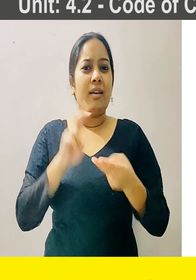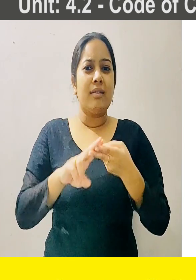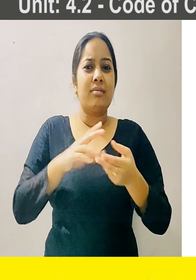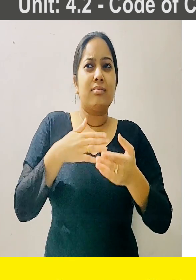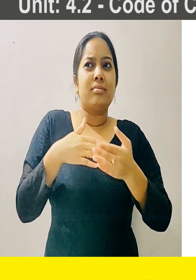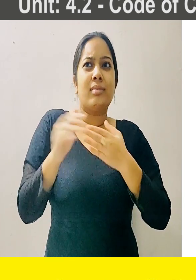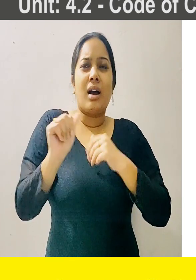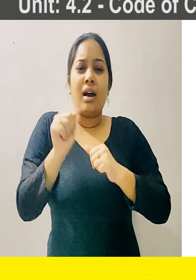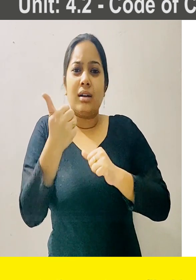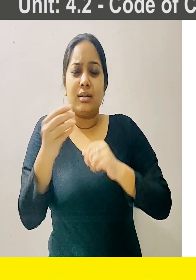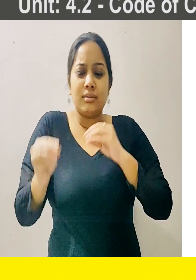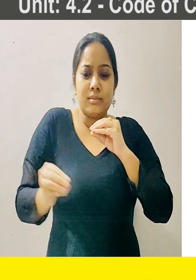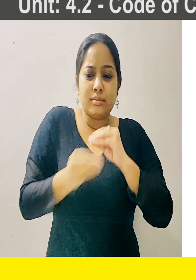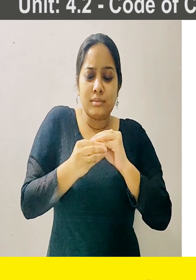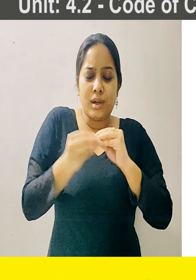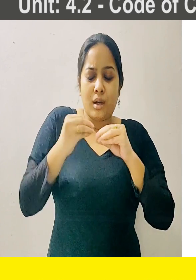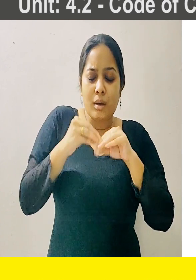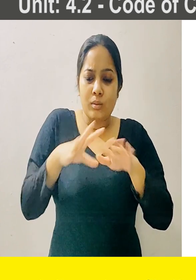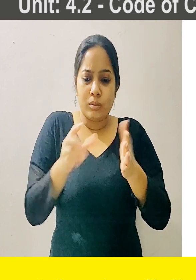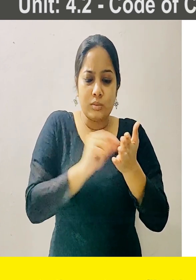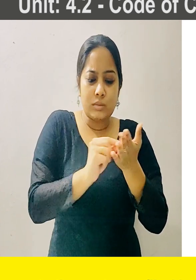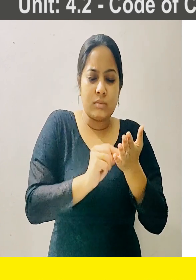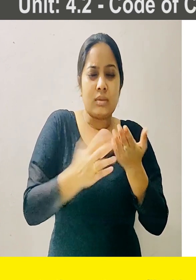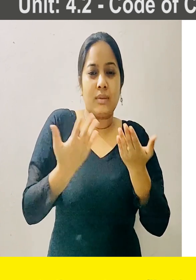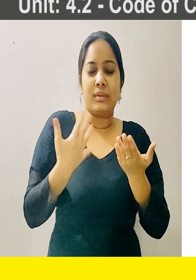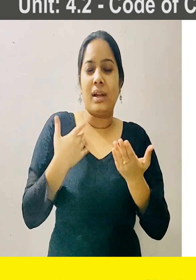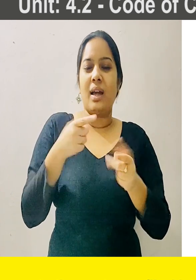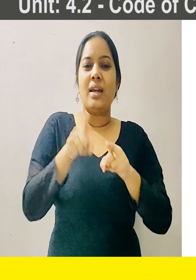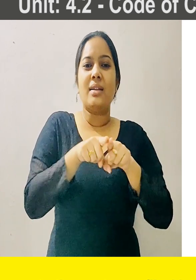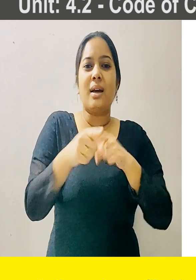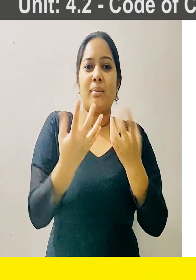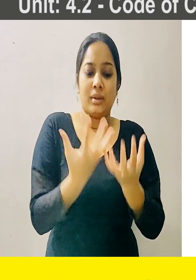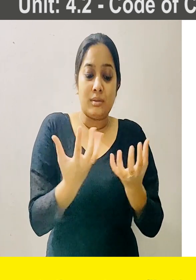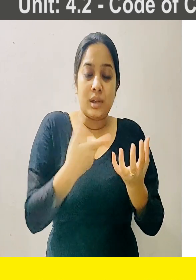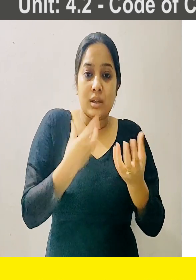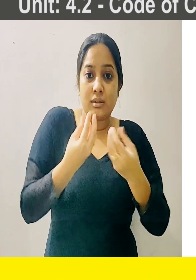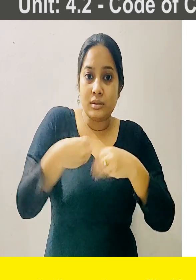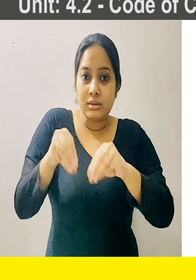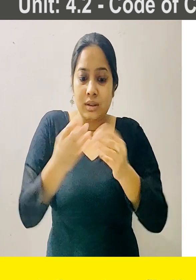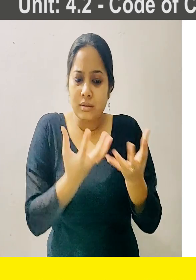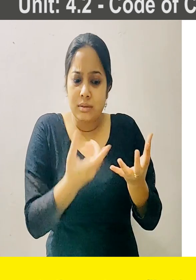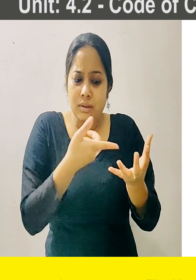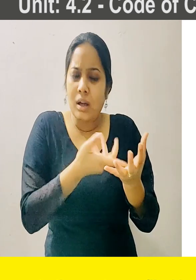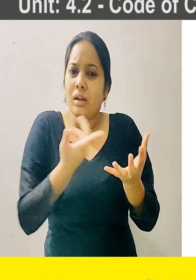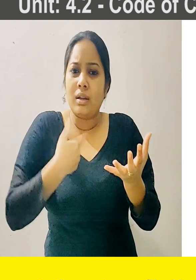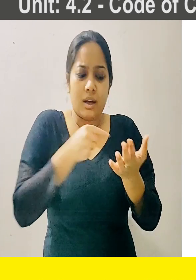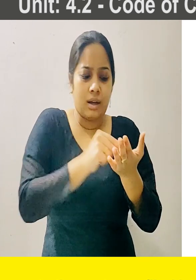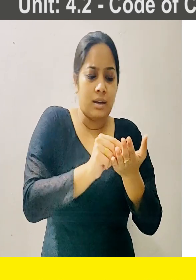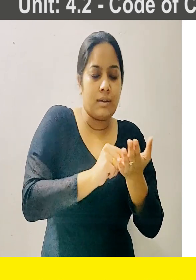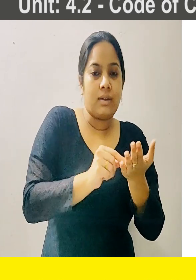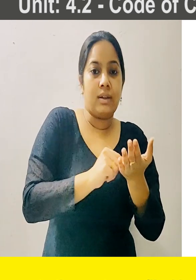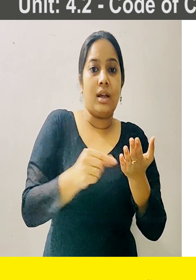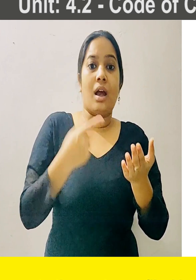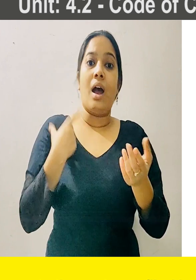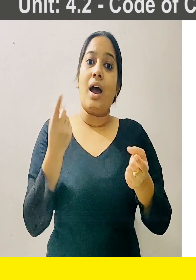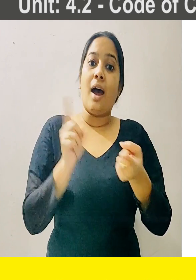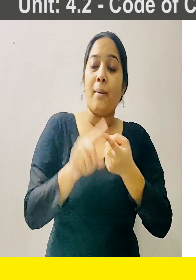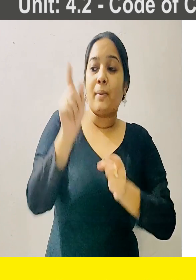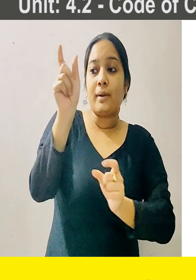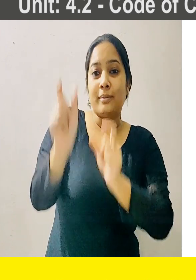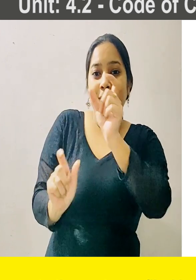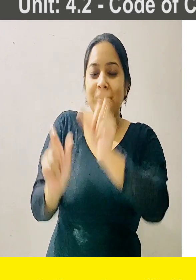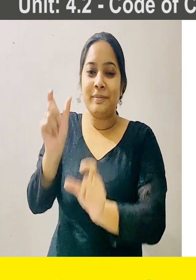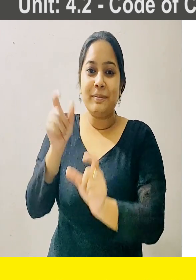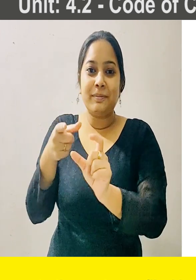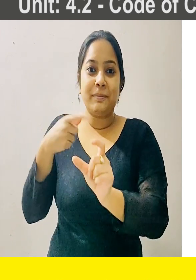include any other information, such as what the customer has purchased, just in case he or she has lost the receipt